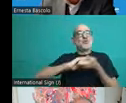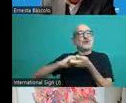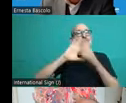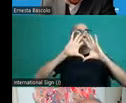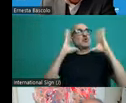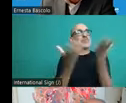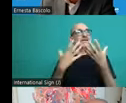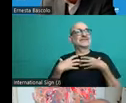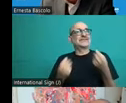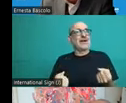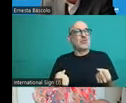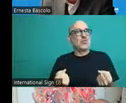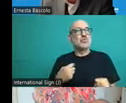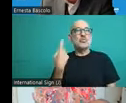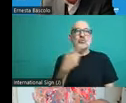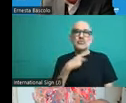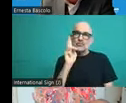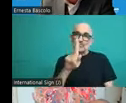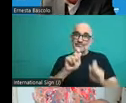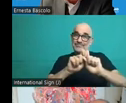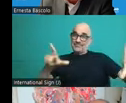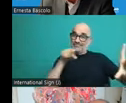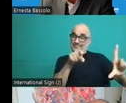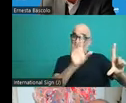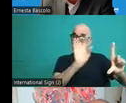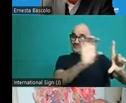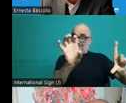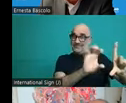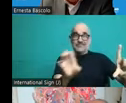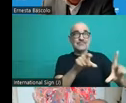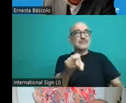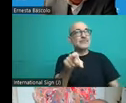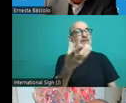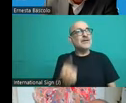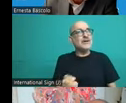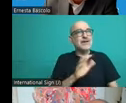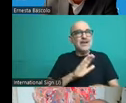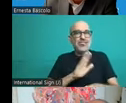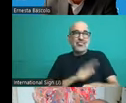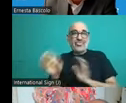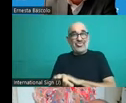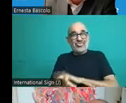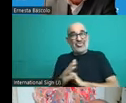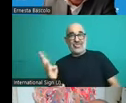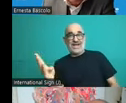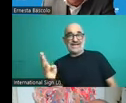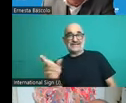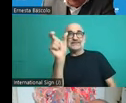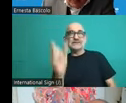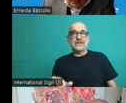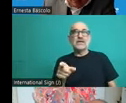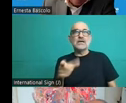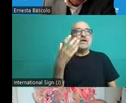above the dotted line, we have a very thickened agenda on